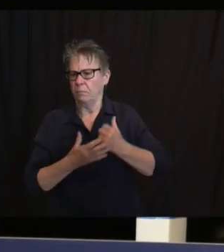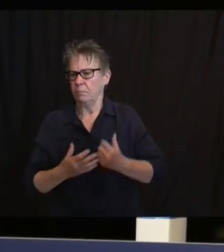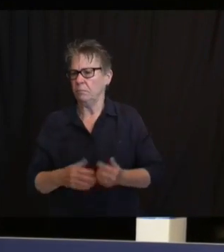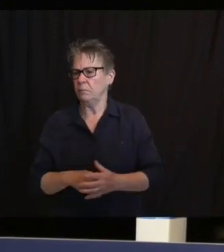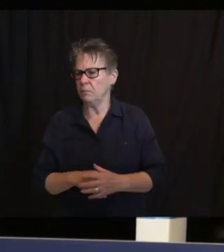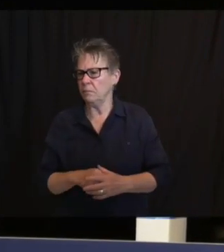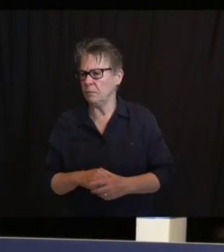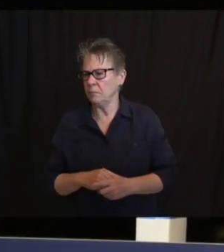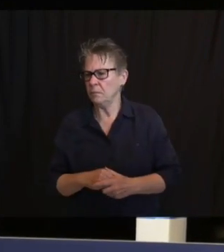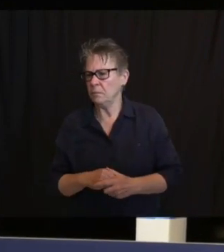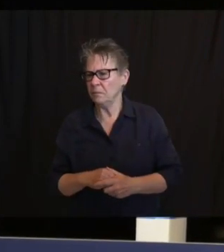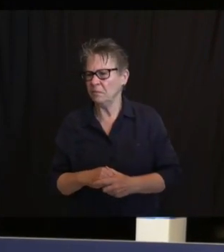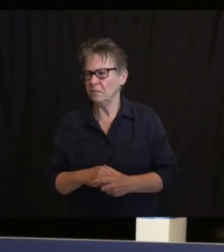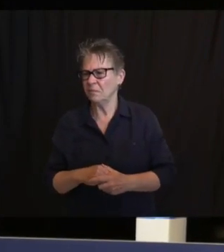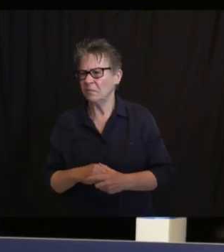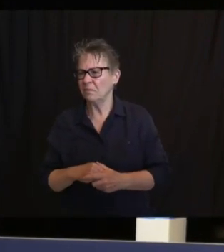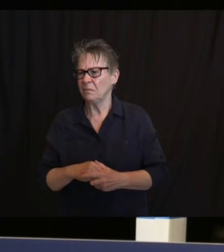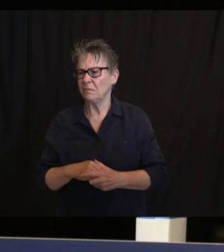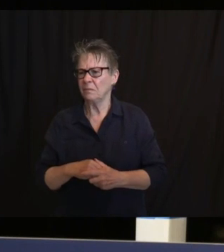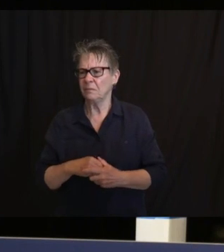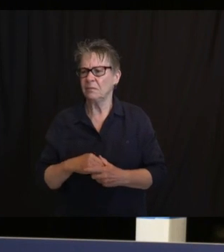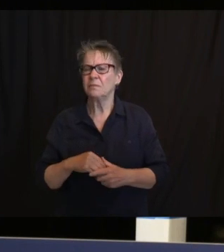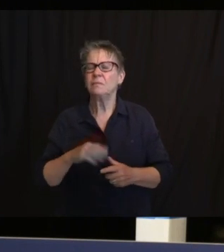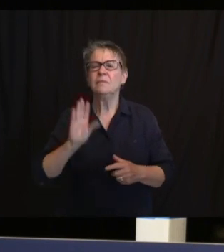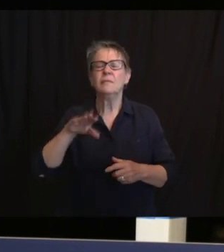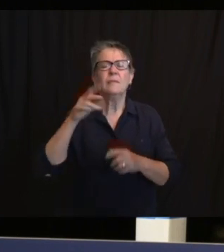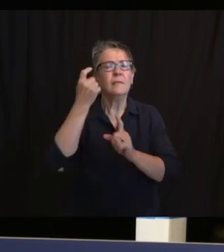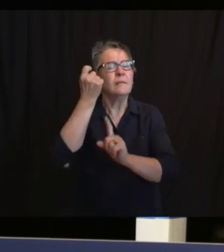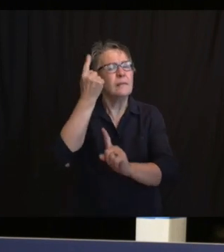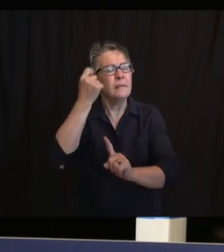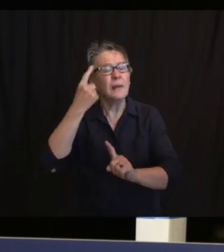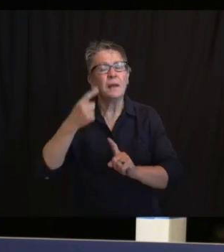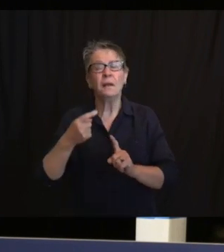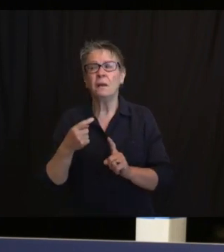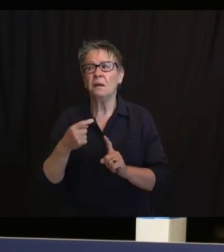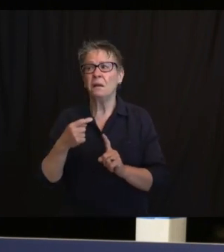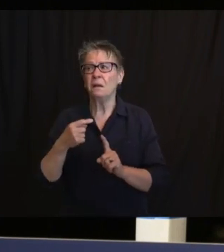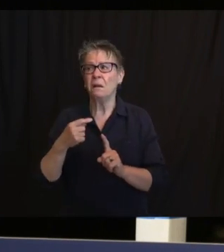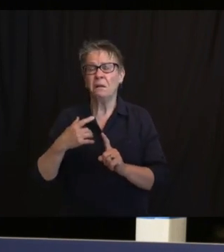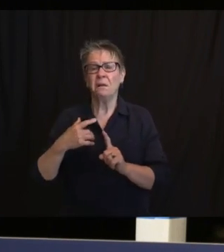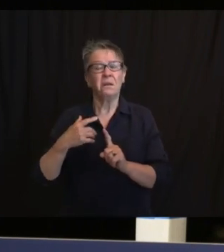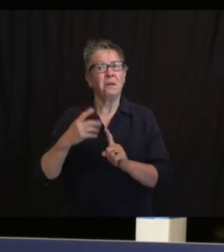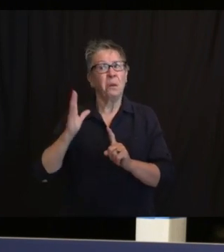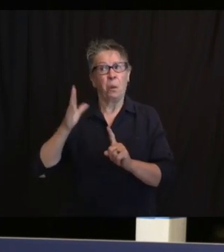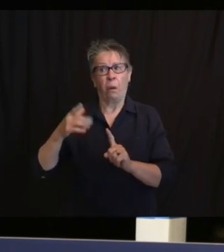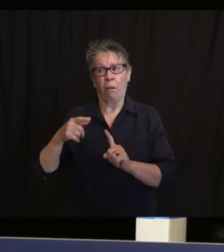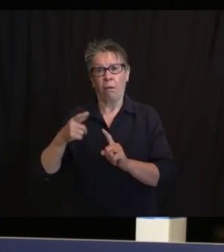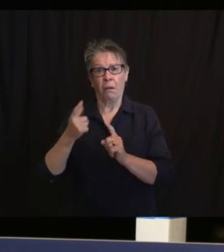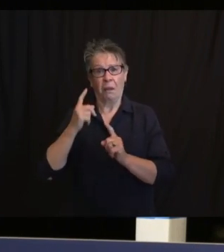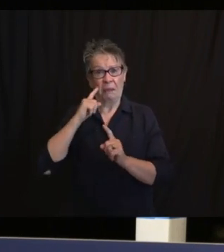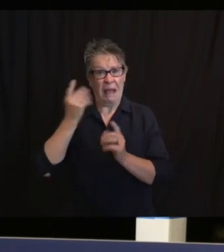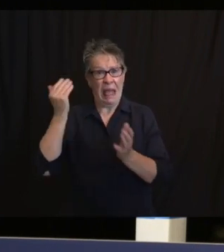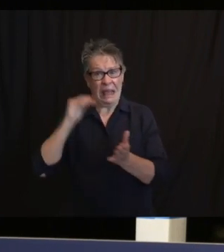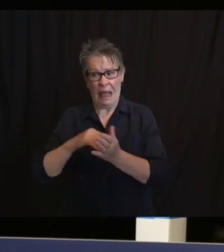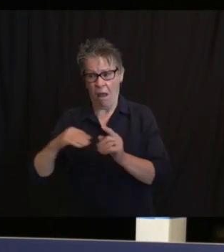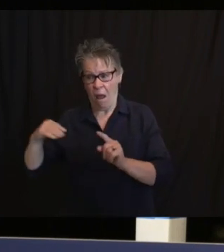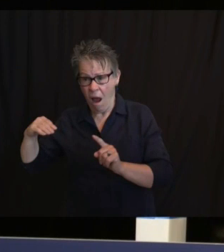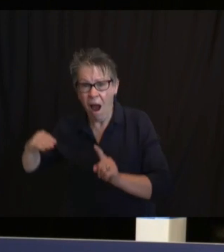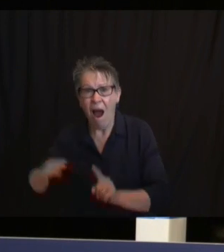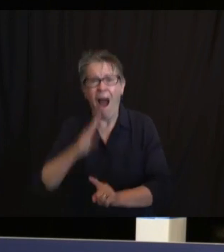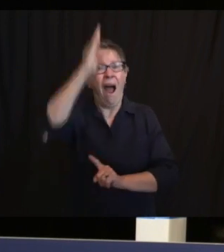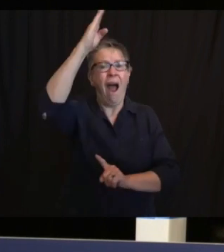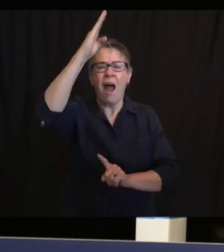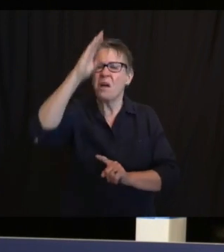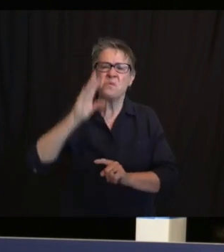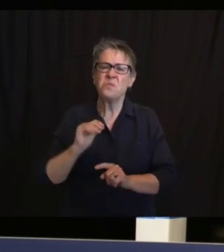we had back in March and April. mean, those were floods. So certainly the hope is that as these spikes happen, we can react